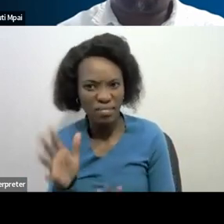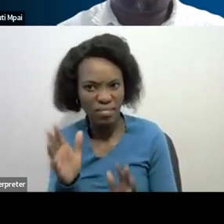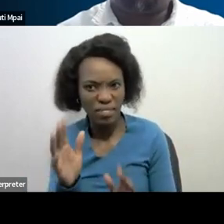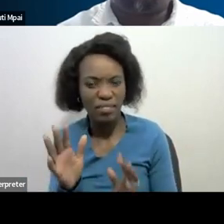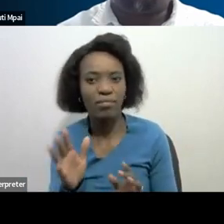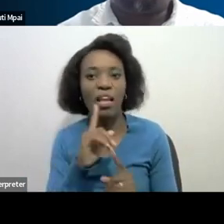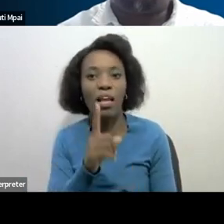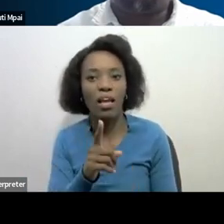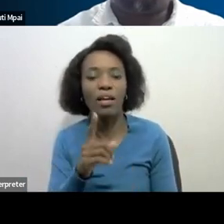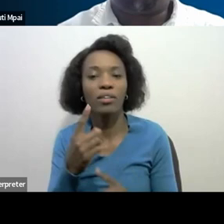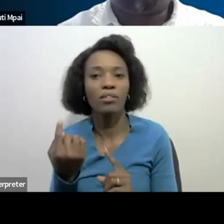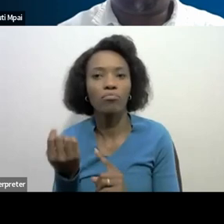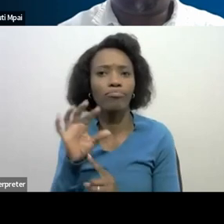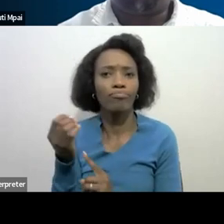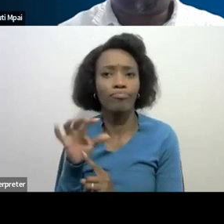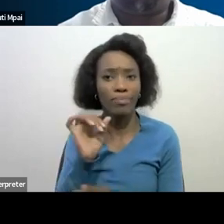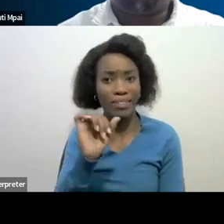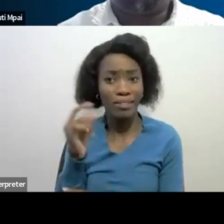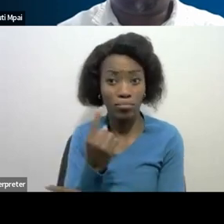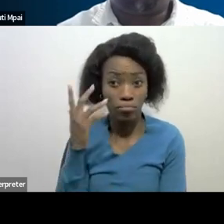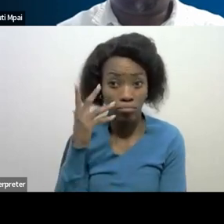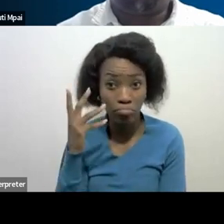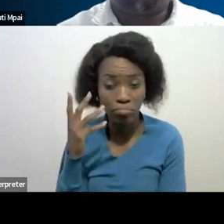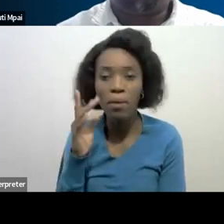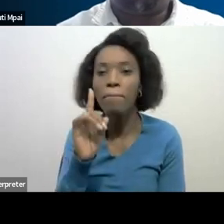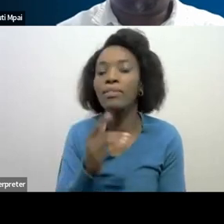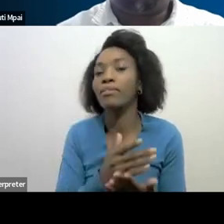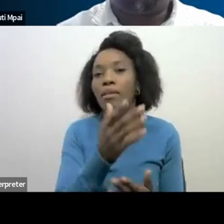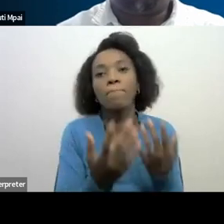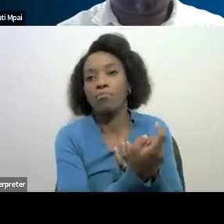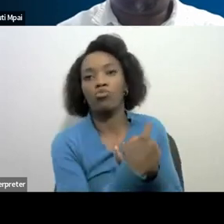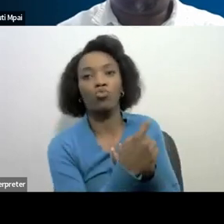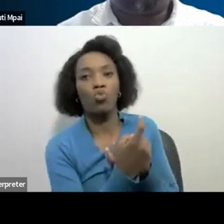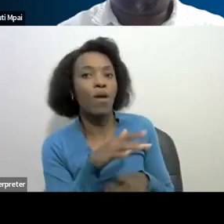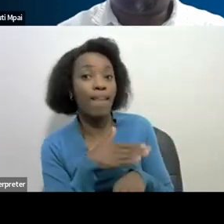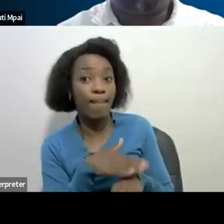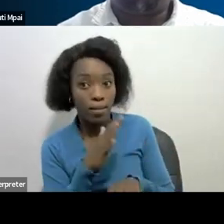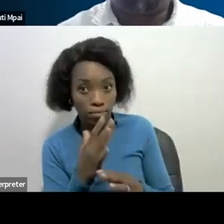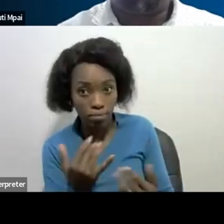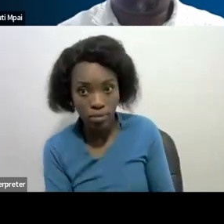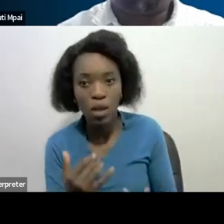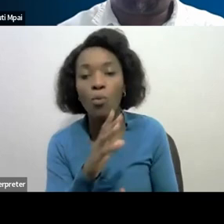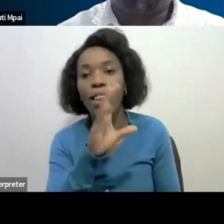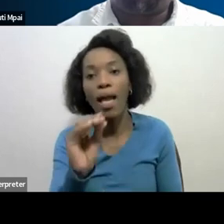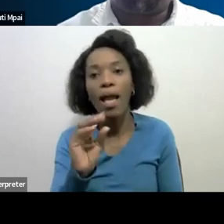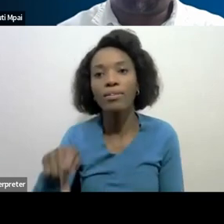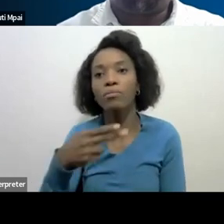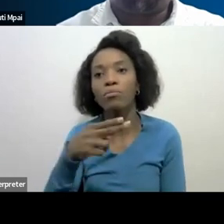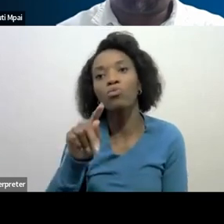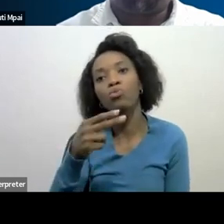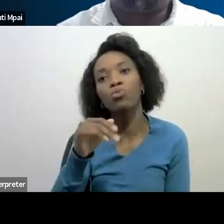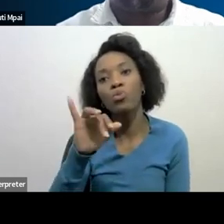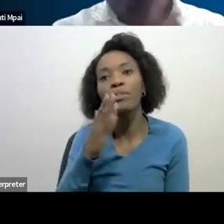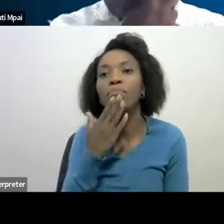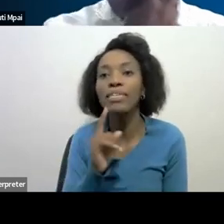but for the benefit of those that maybe just join us I will allow put you to respond to it again put you over to